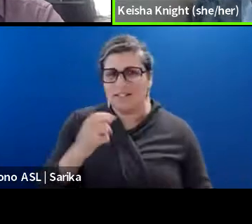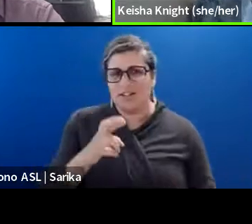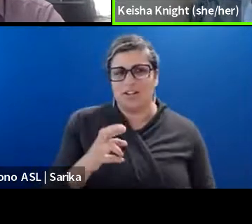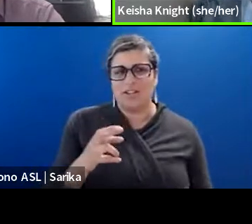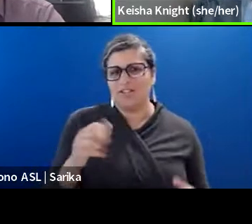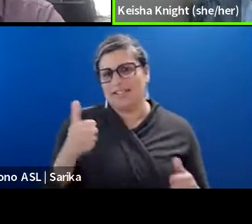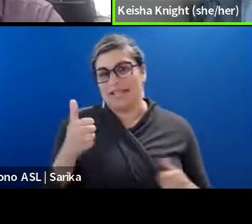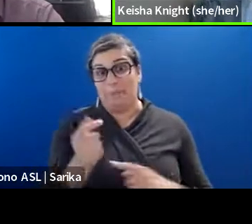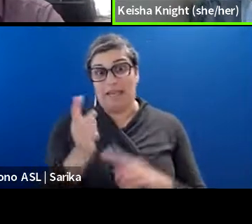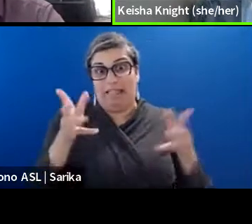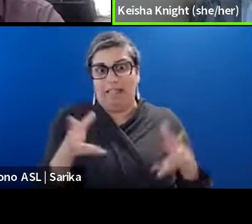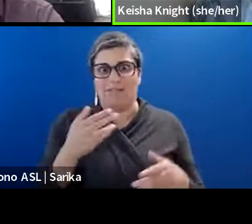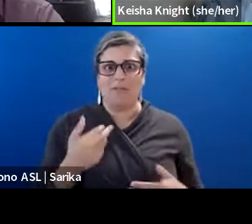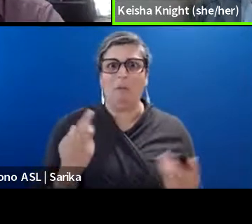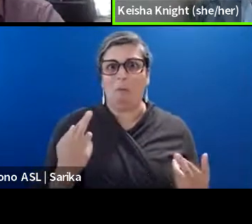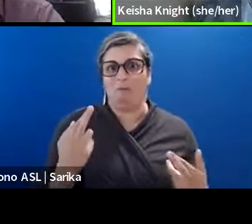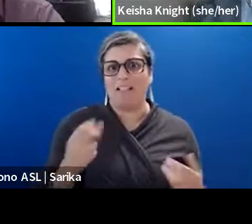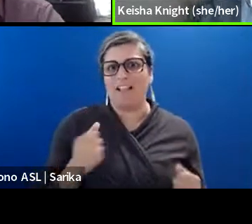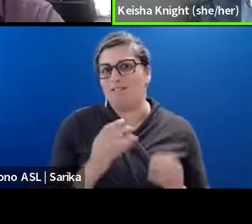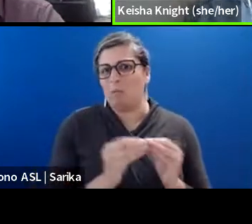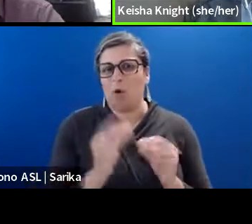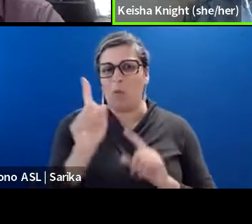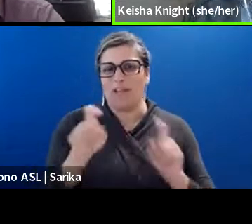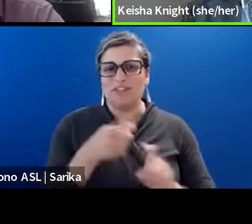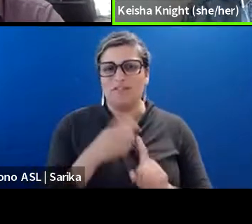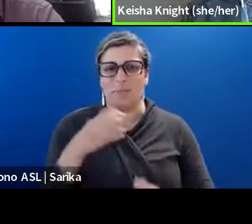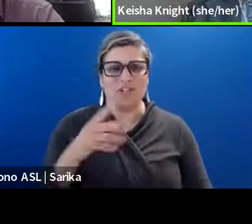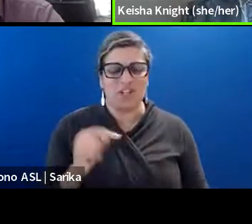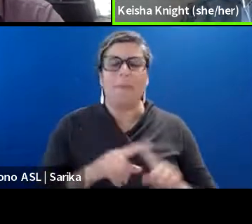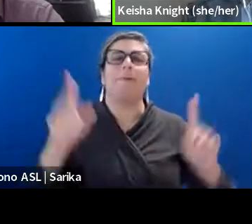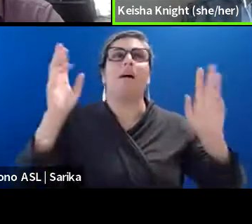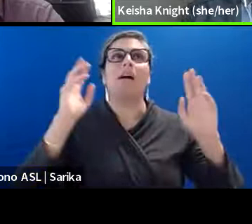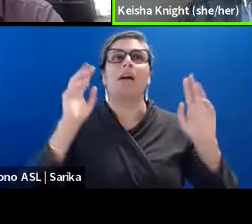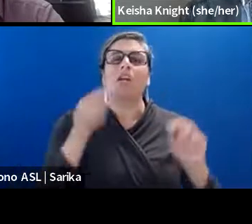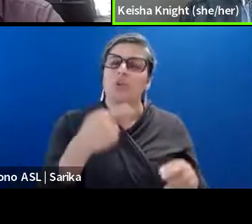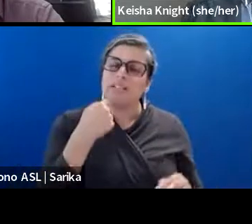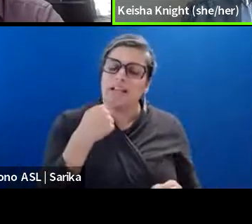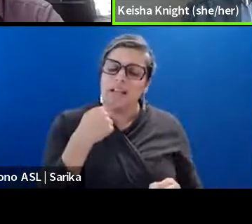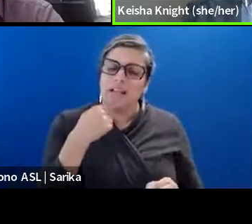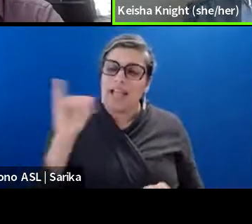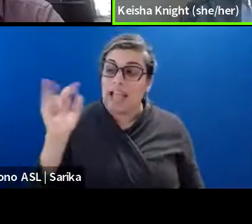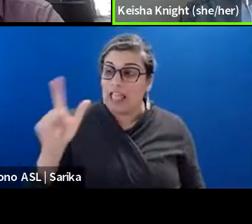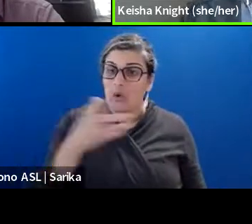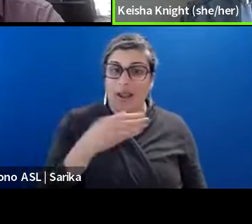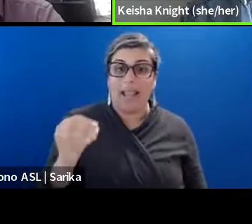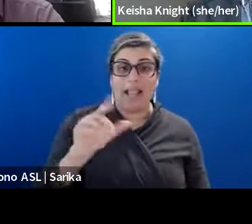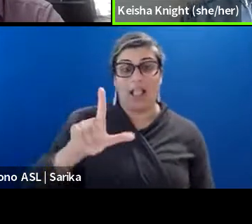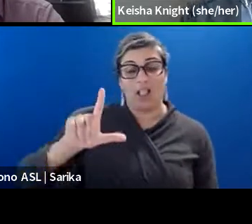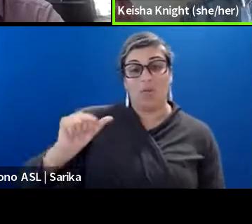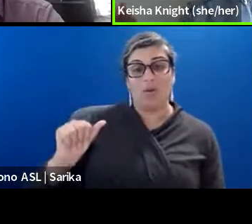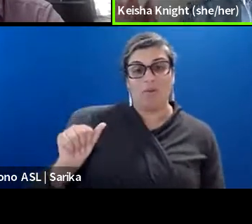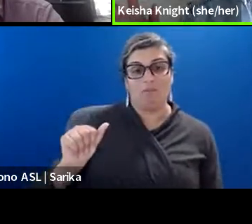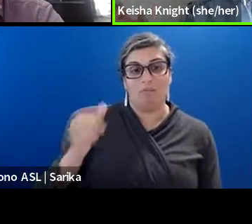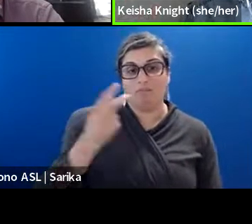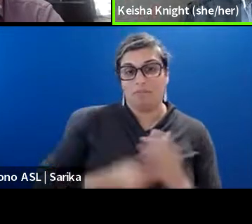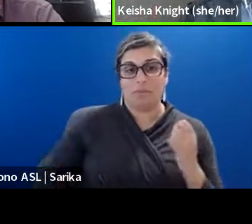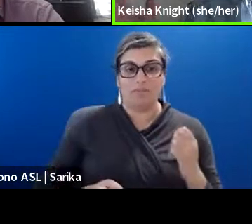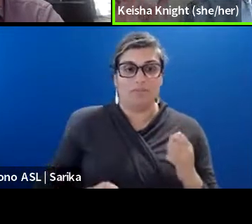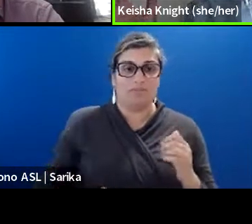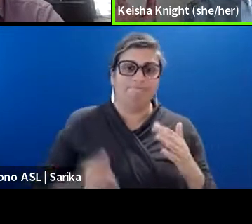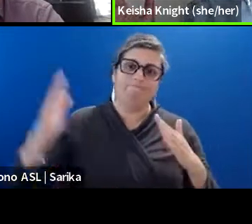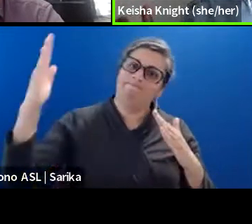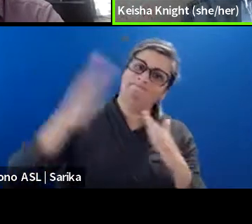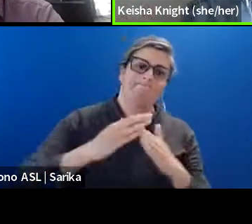10 minutes left, so hopefully we'll get a few more questions in the chat, but, uh, you mentioned that, um, Illinois and Louisiana were kind of the most